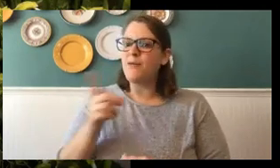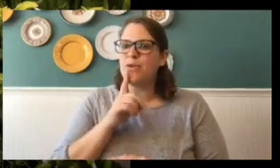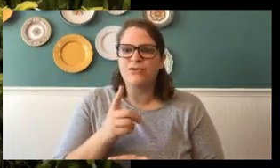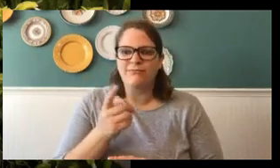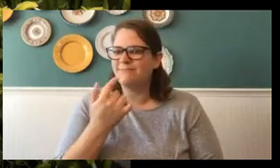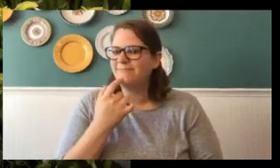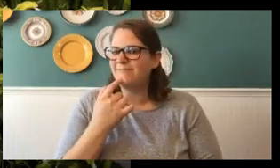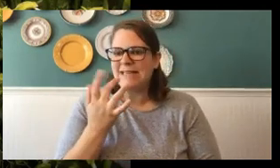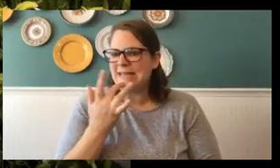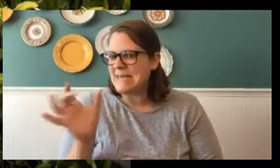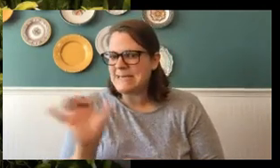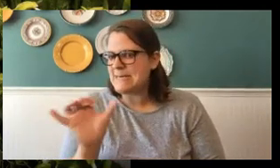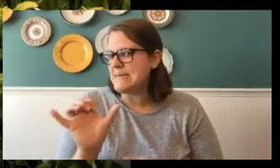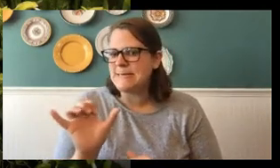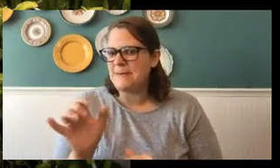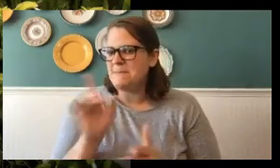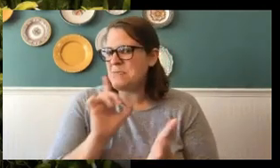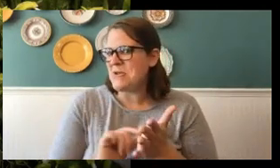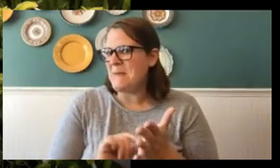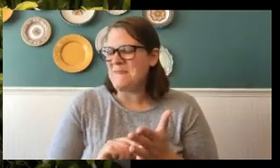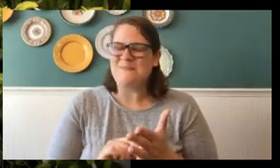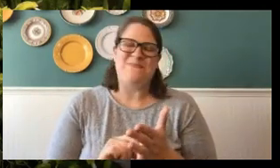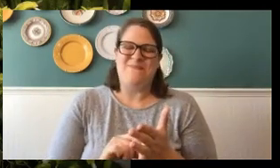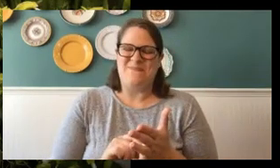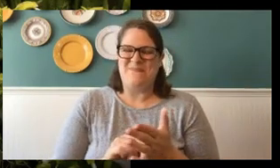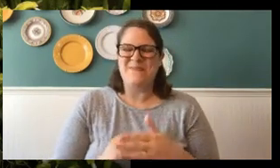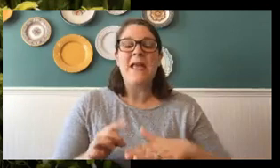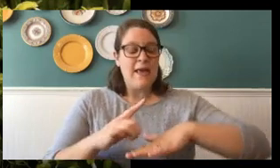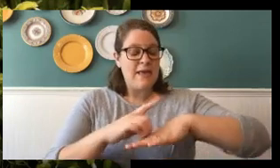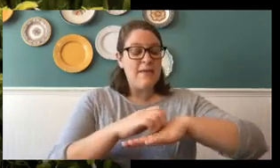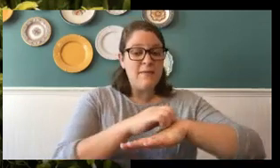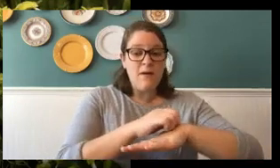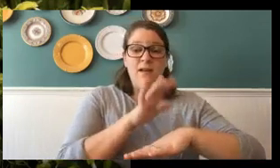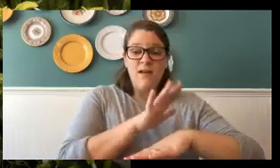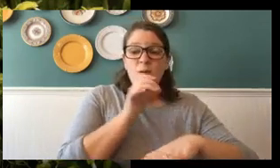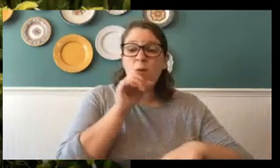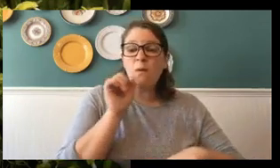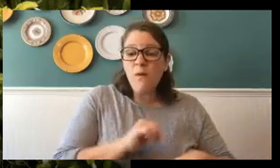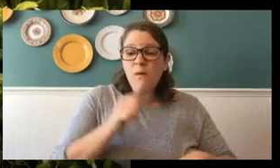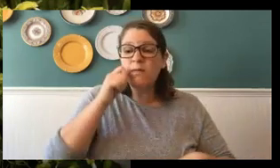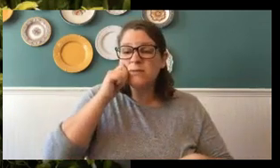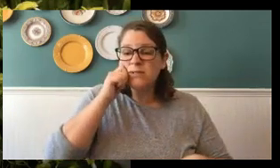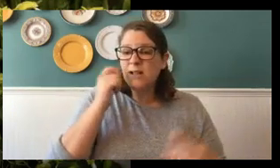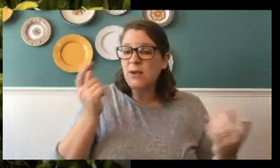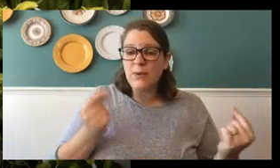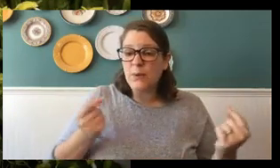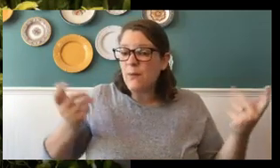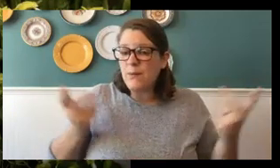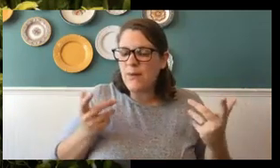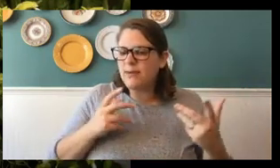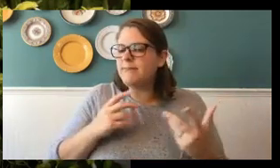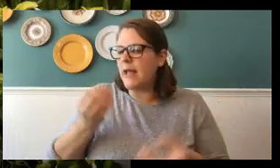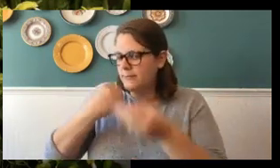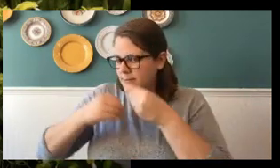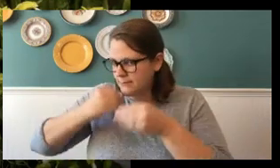chicken. That caterpillar will eat his old skin and then he continues to eat and grow